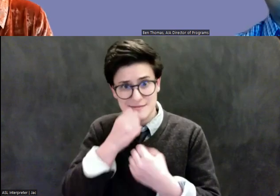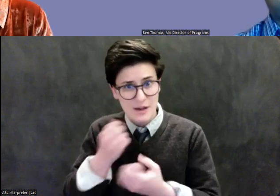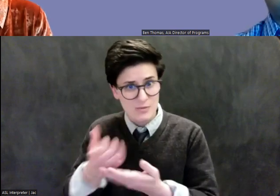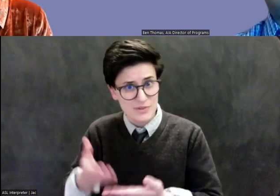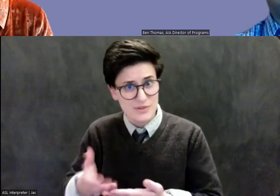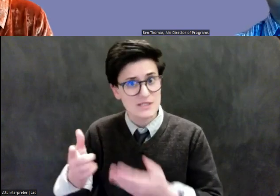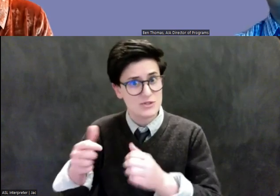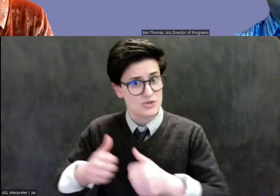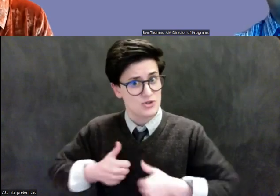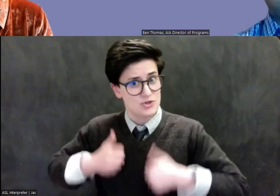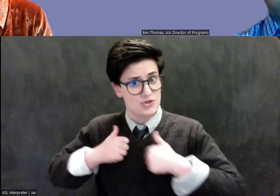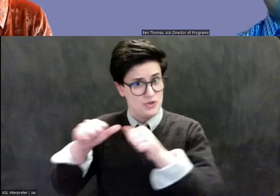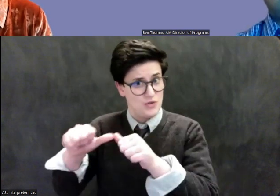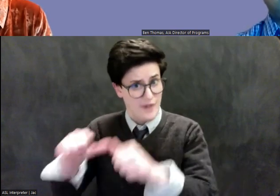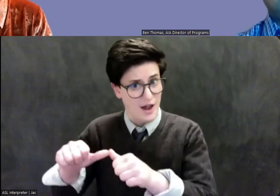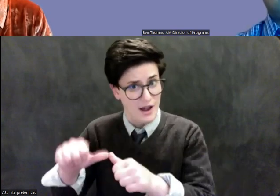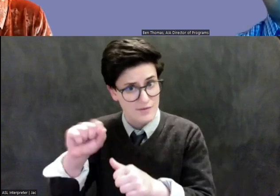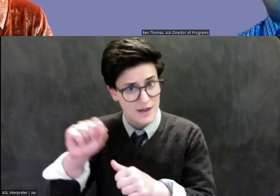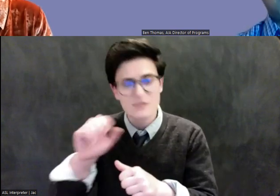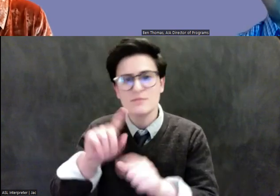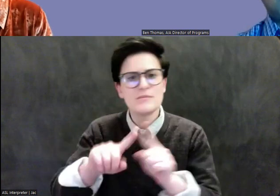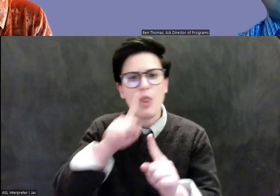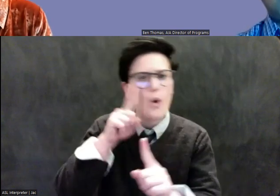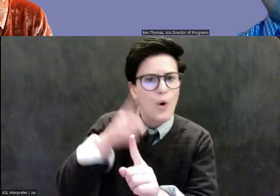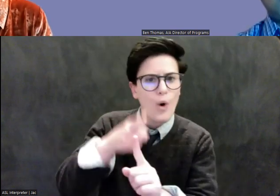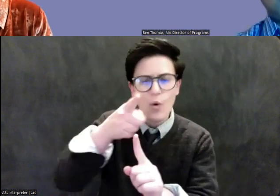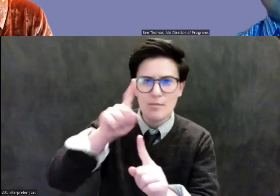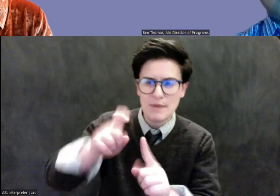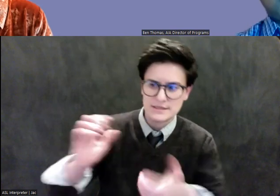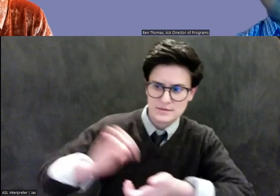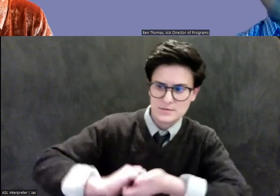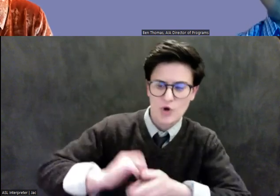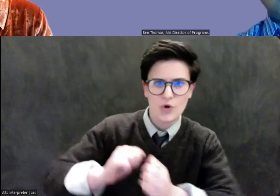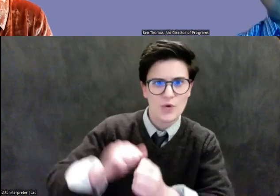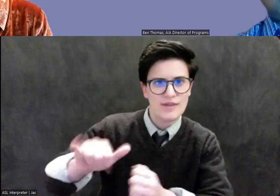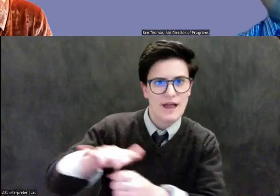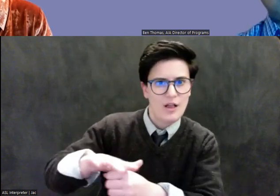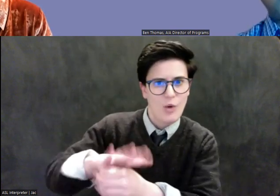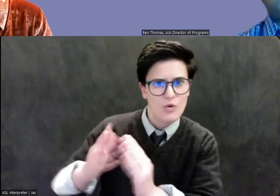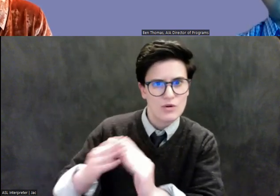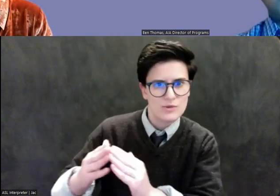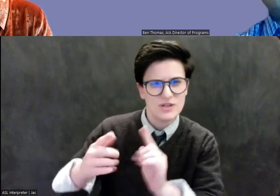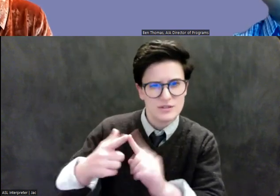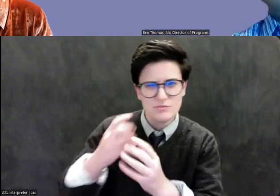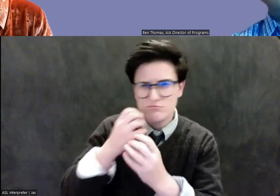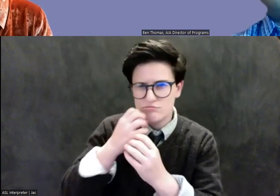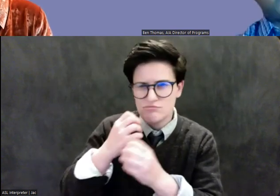the goal should be to work with the communities to, to protect them. Um, not to steal them. Yeah.